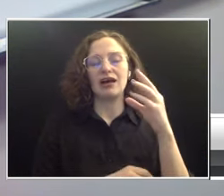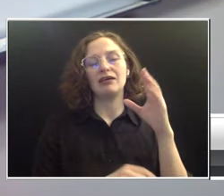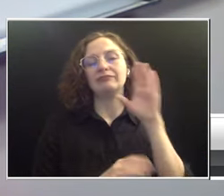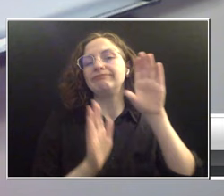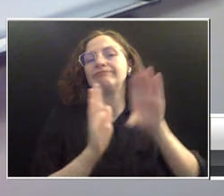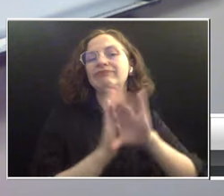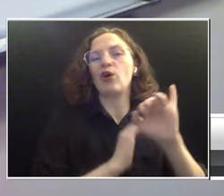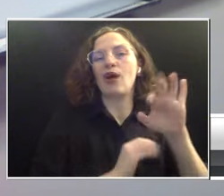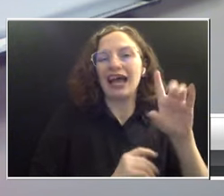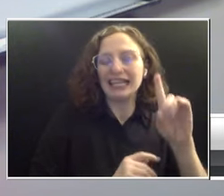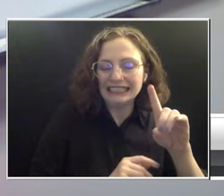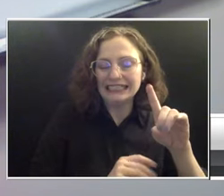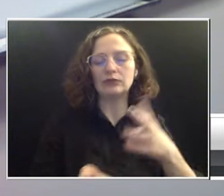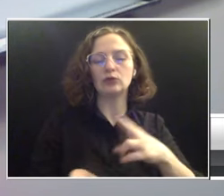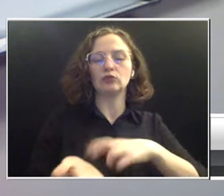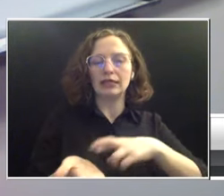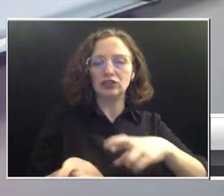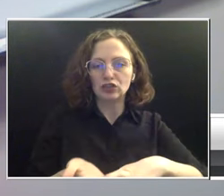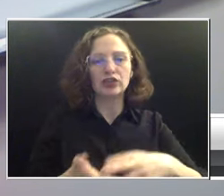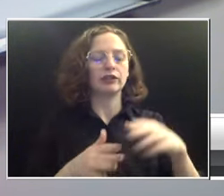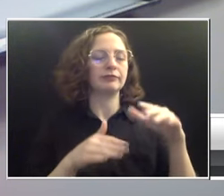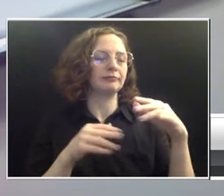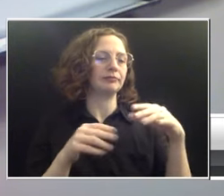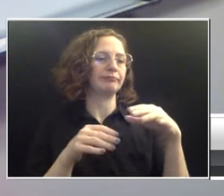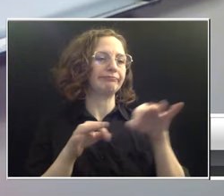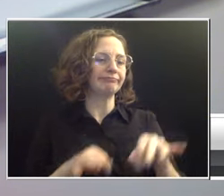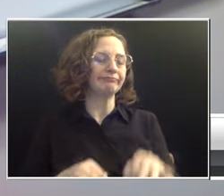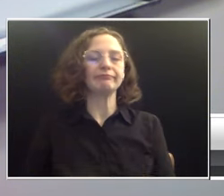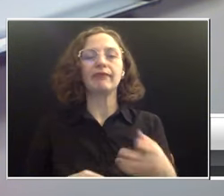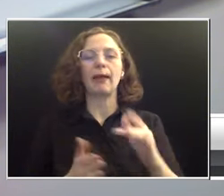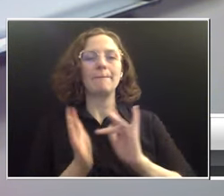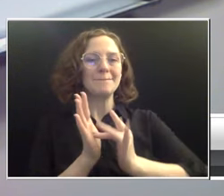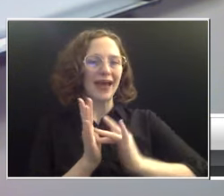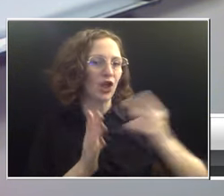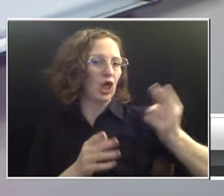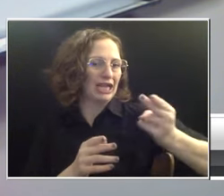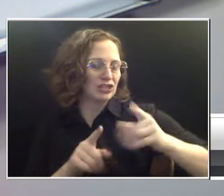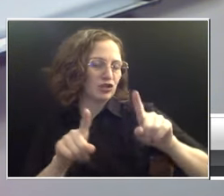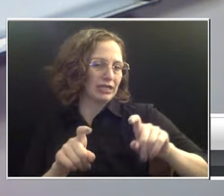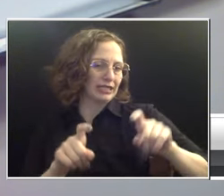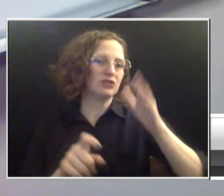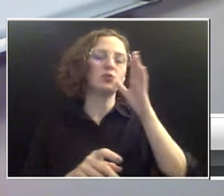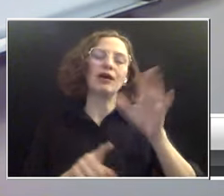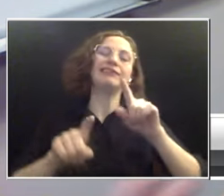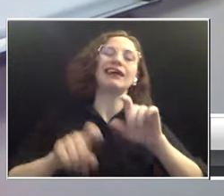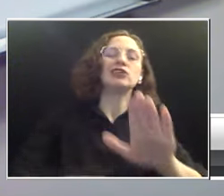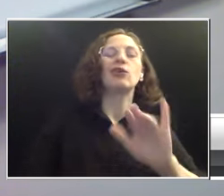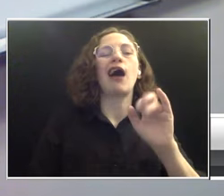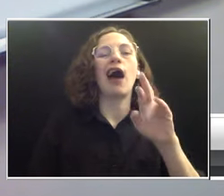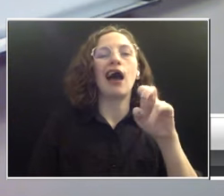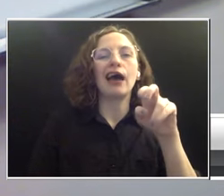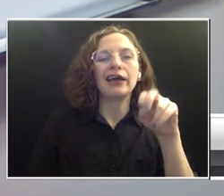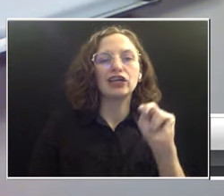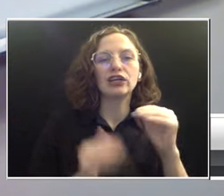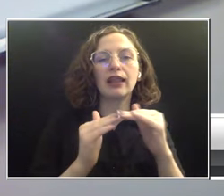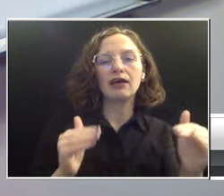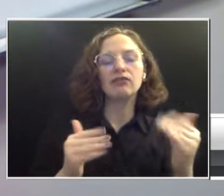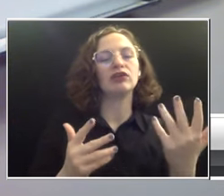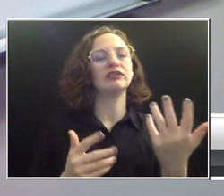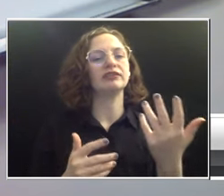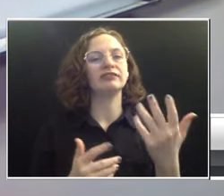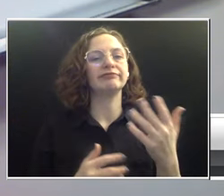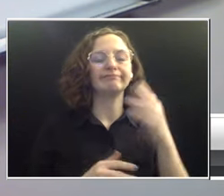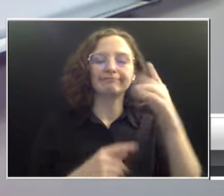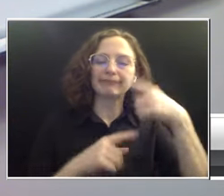process. We'll test your iron levels, your blood pressure, your temperature, things like that. And then you're donating blood and having snacks. So